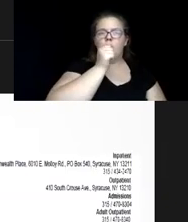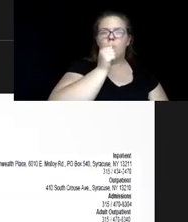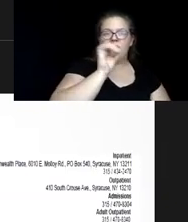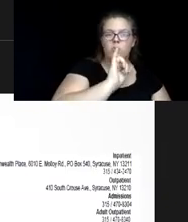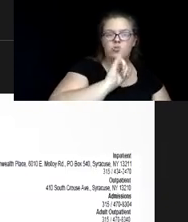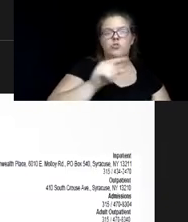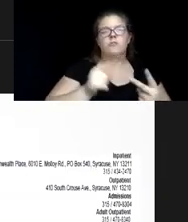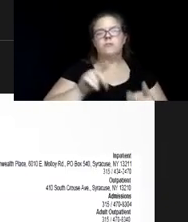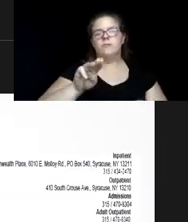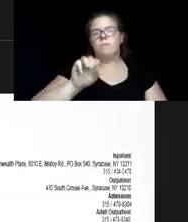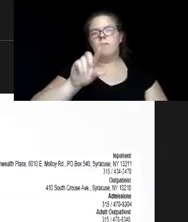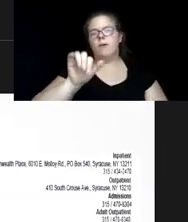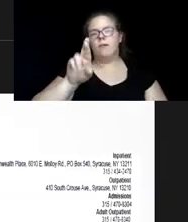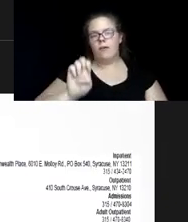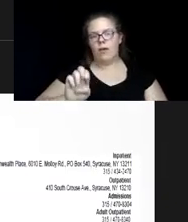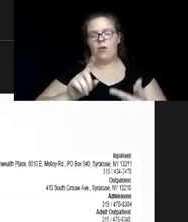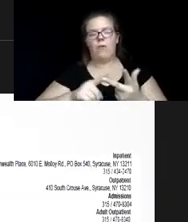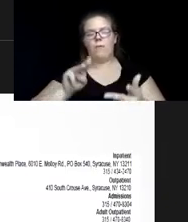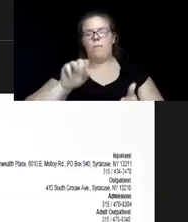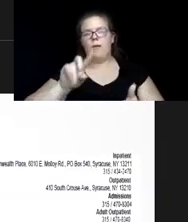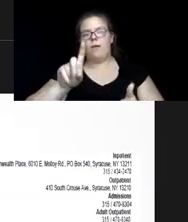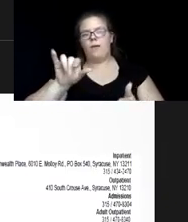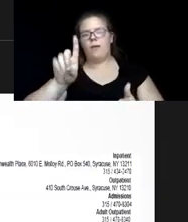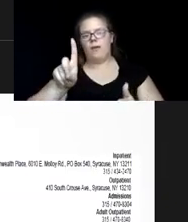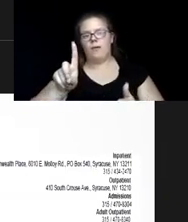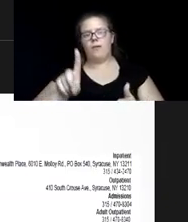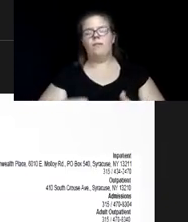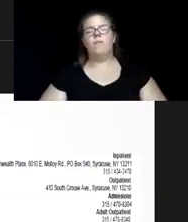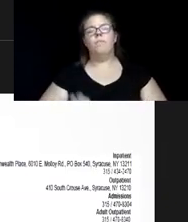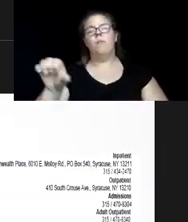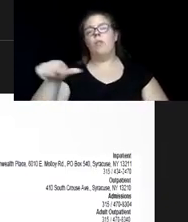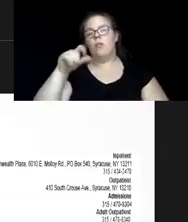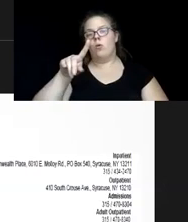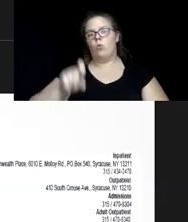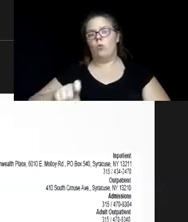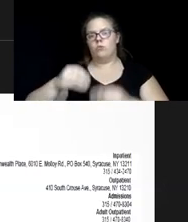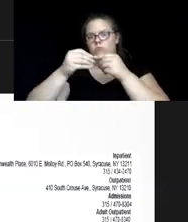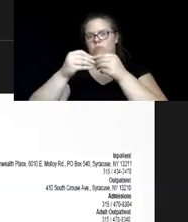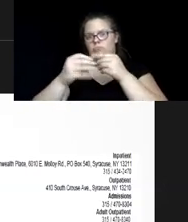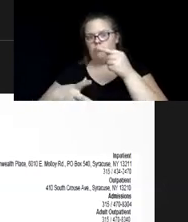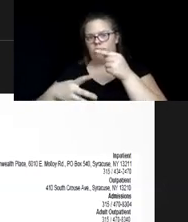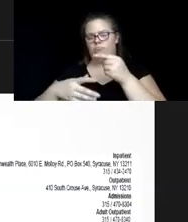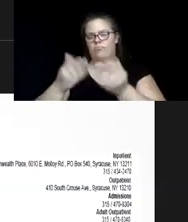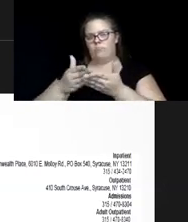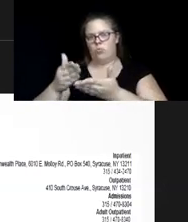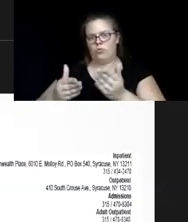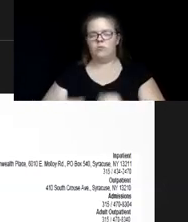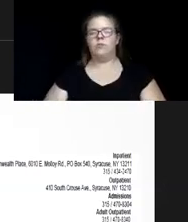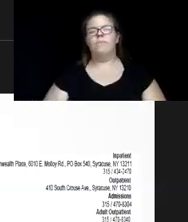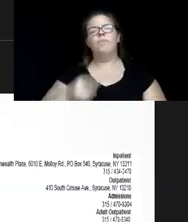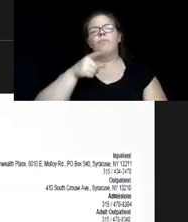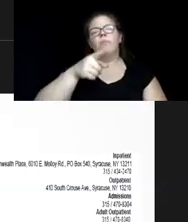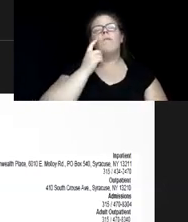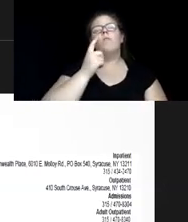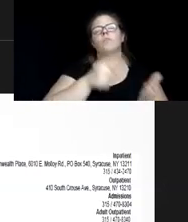And then the other question is a multi-part question. Have you seen an increase